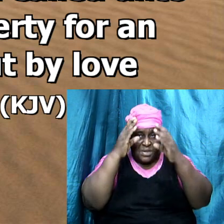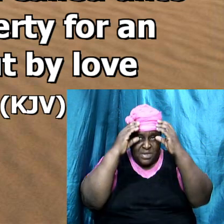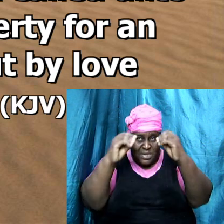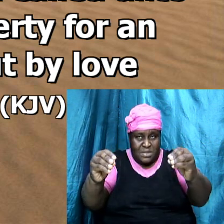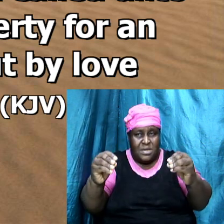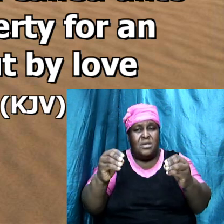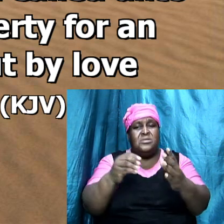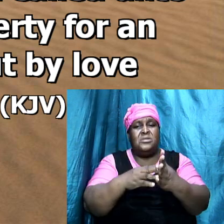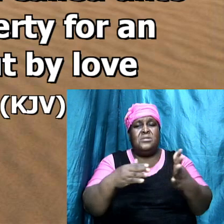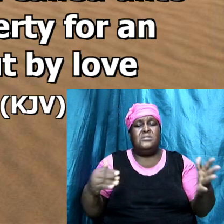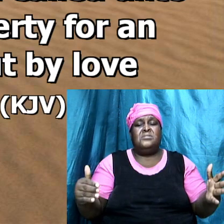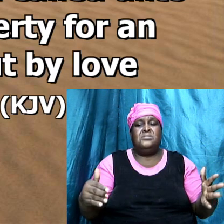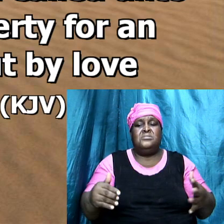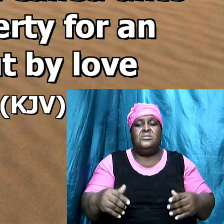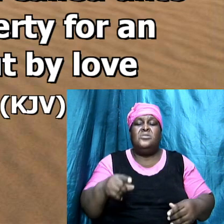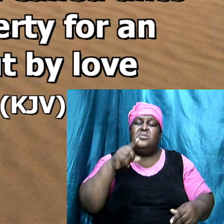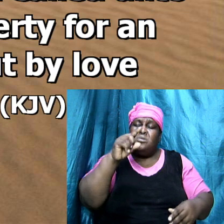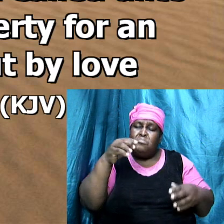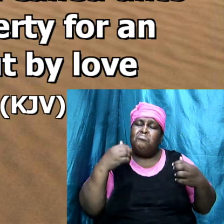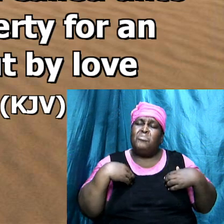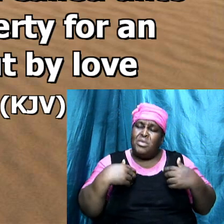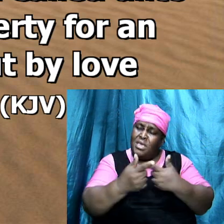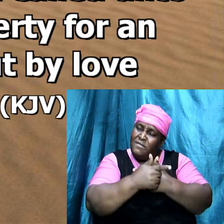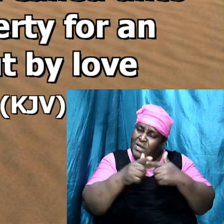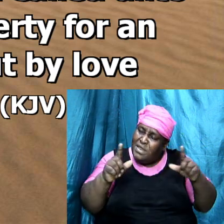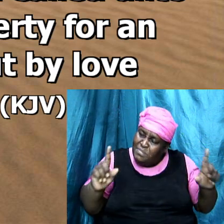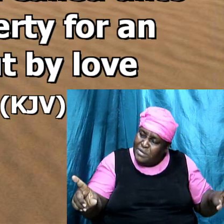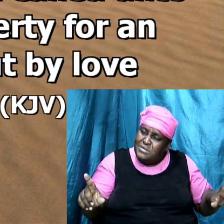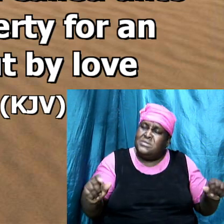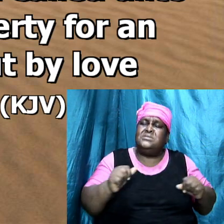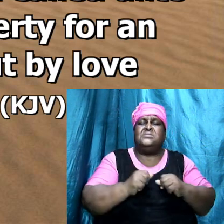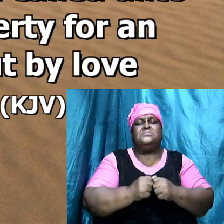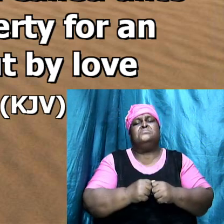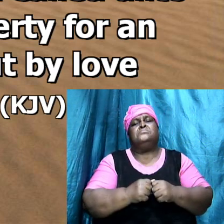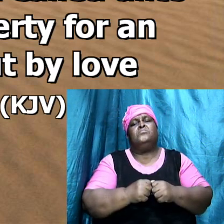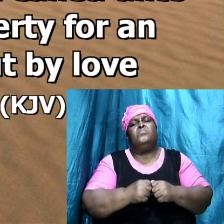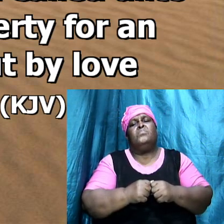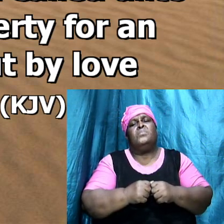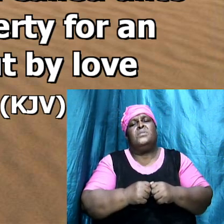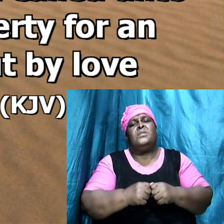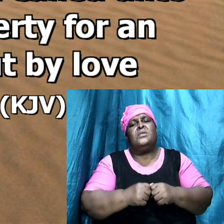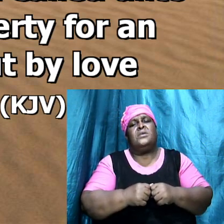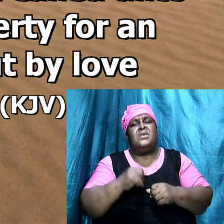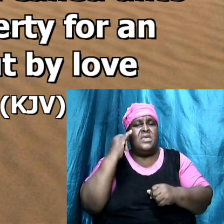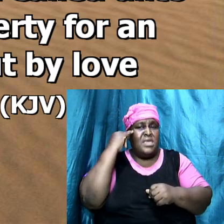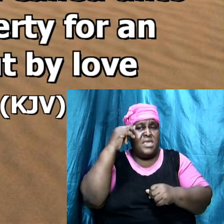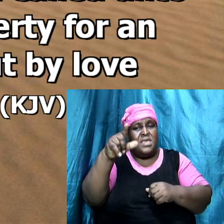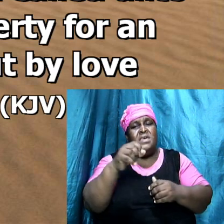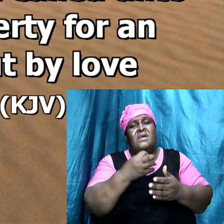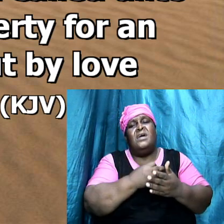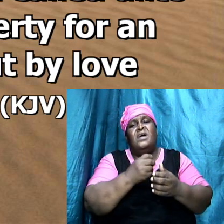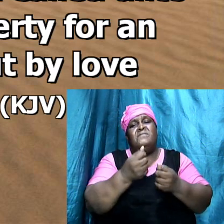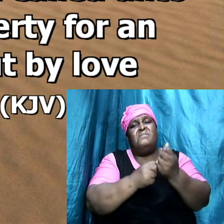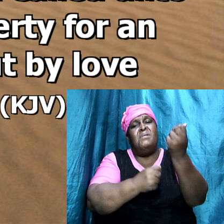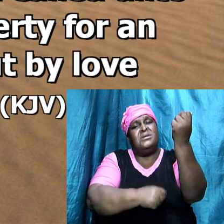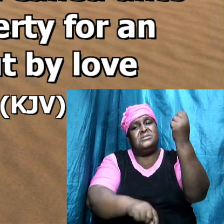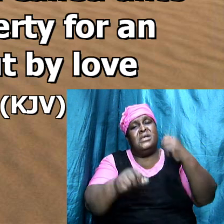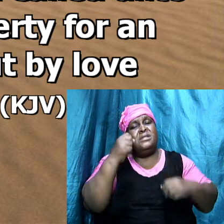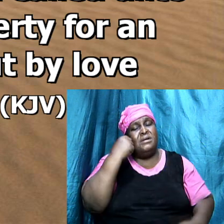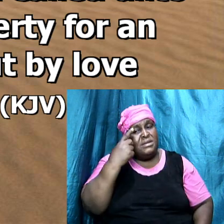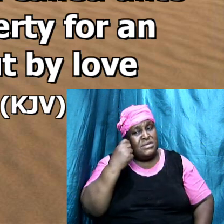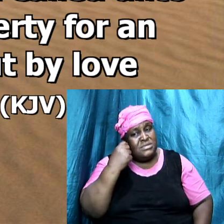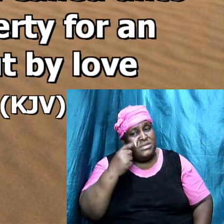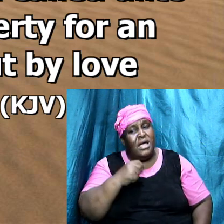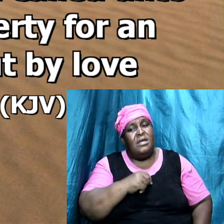you have liberty man liberty so if you fall will understand God forgive you move